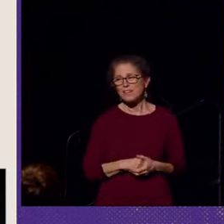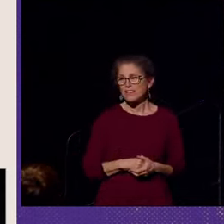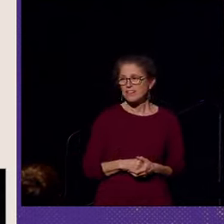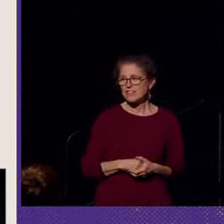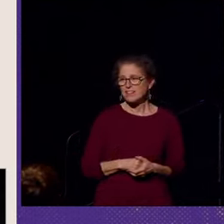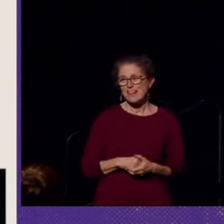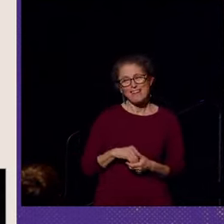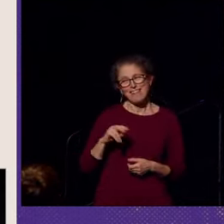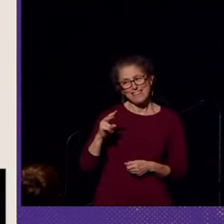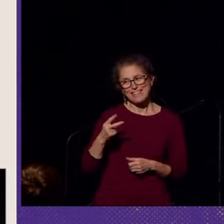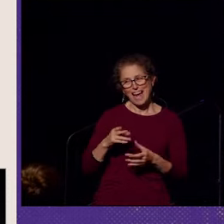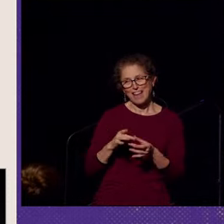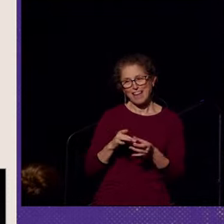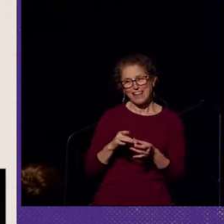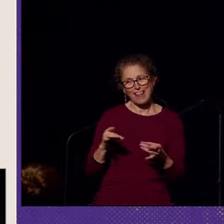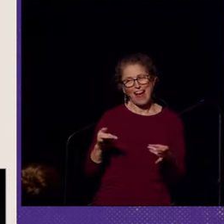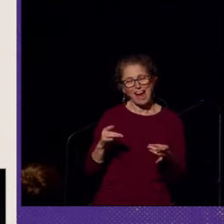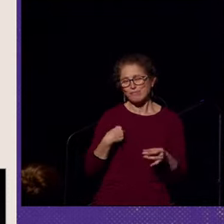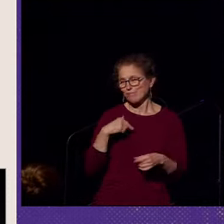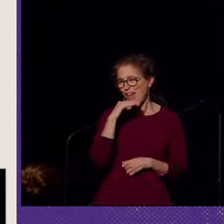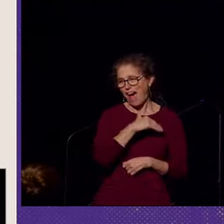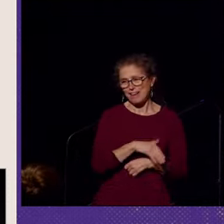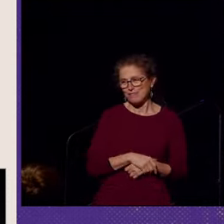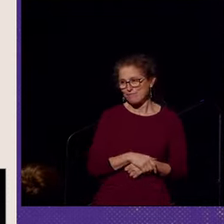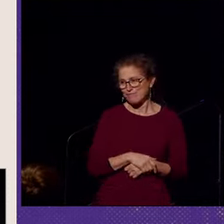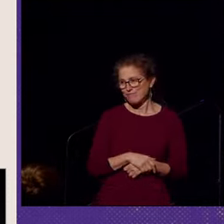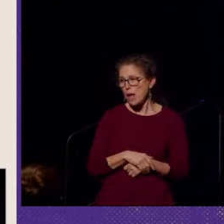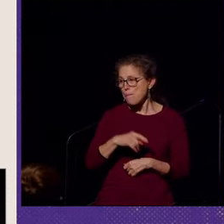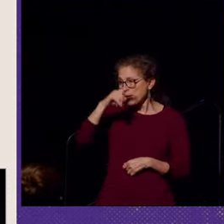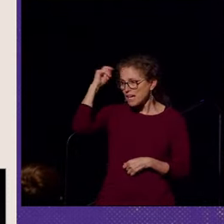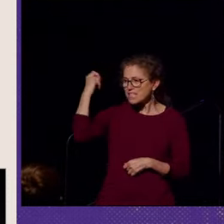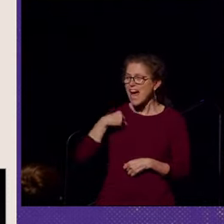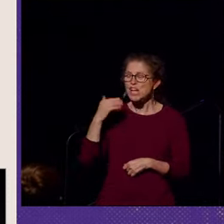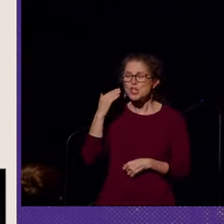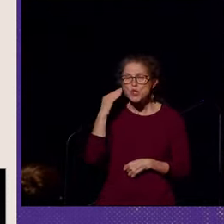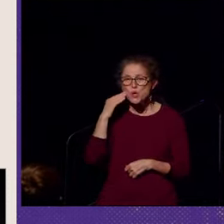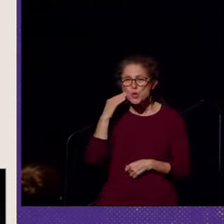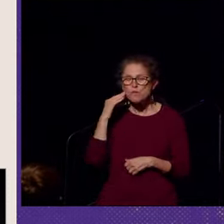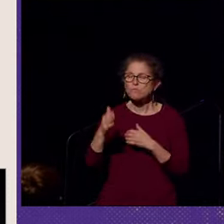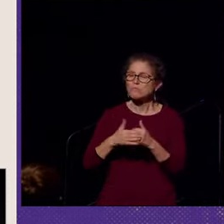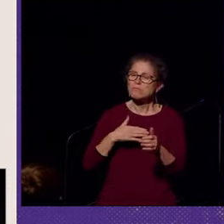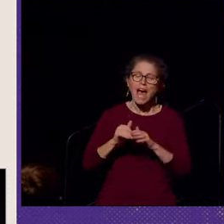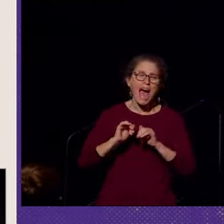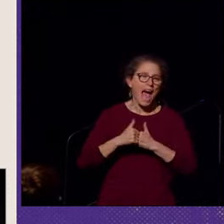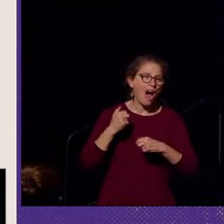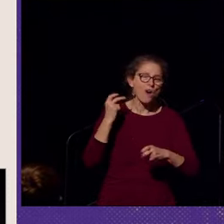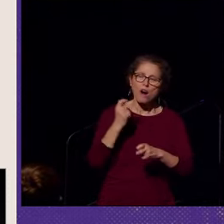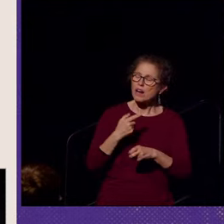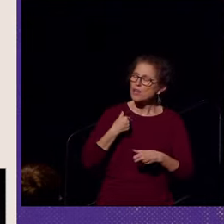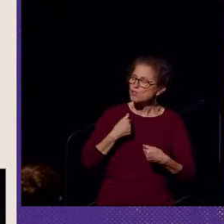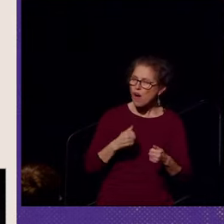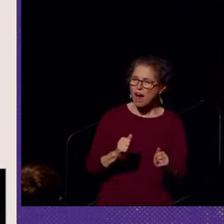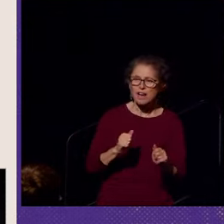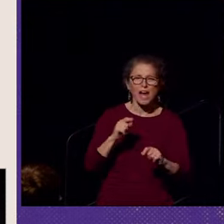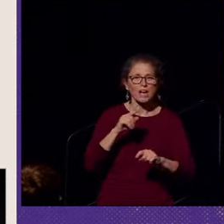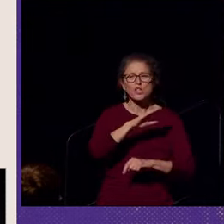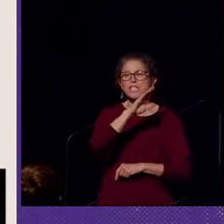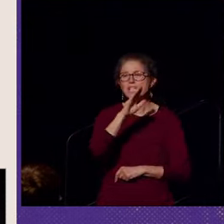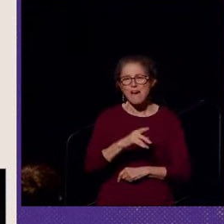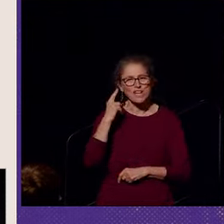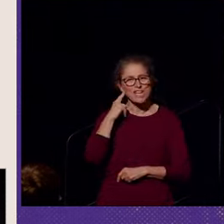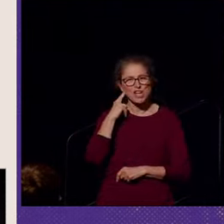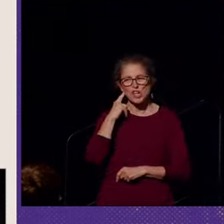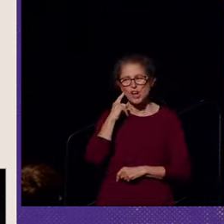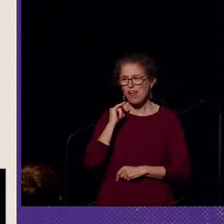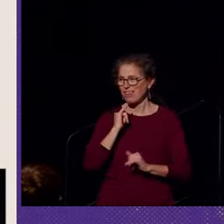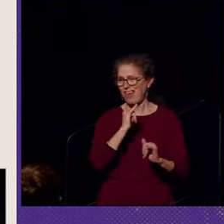The second answer I knew was a lie because I knew no matter how hard I tried, I could never hear the